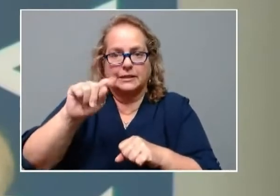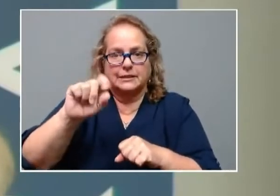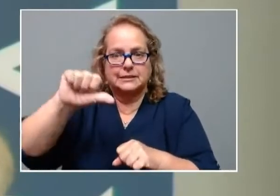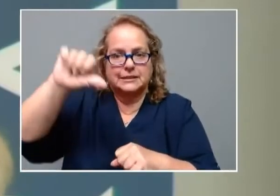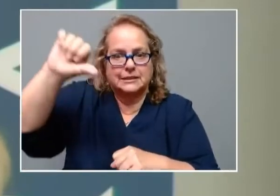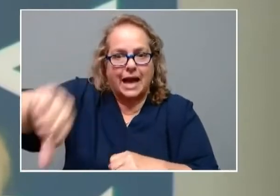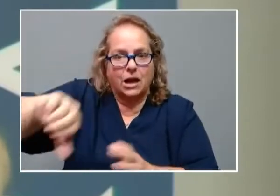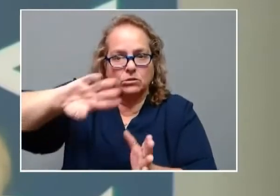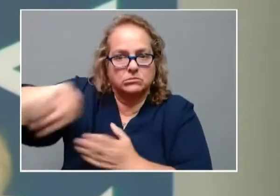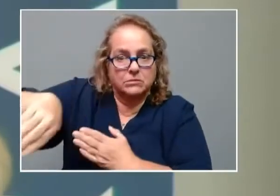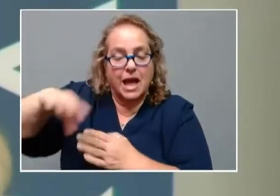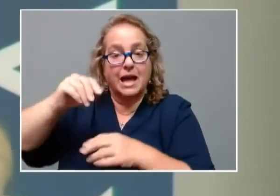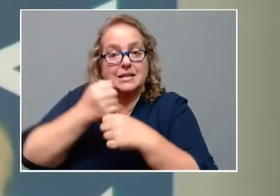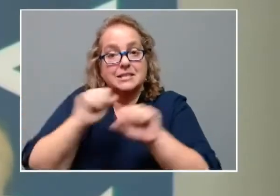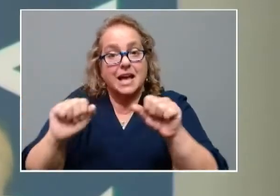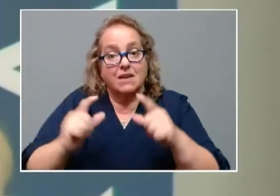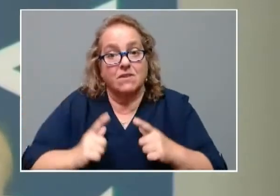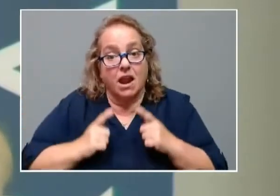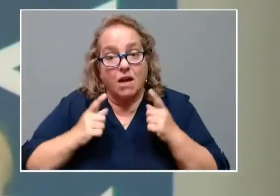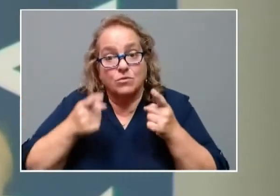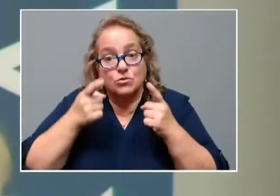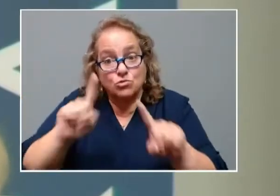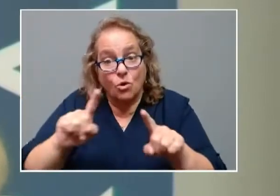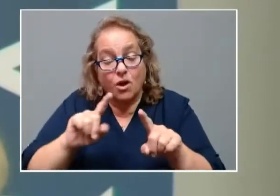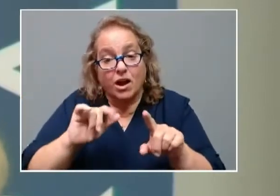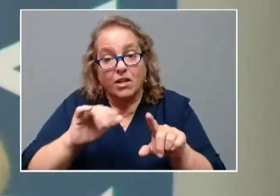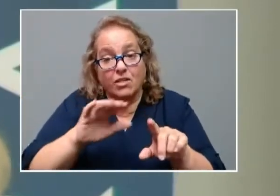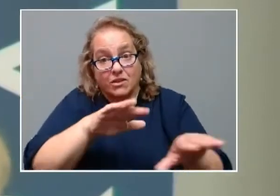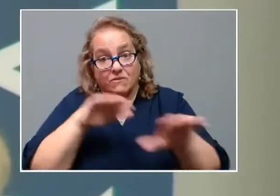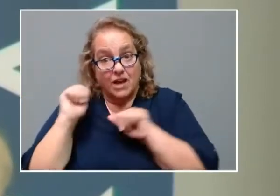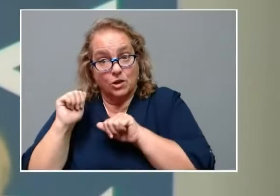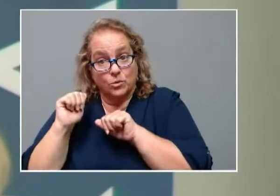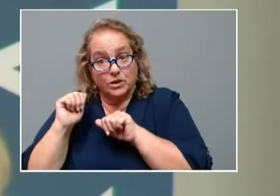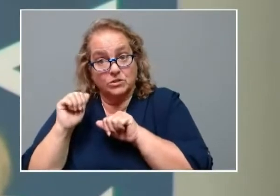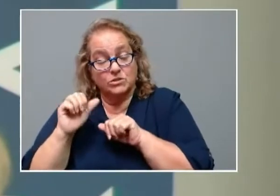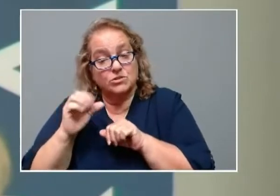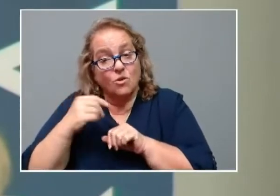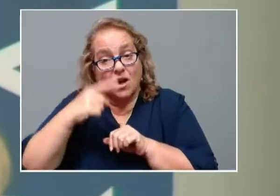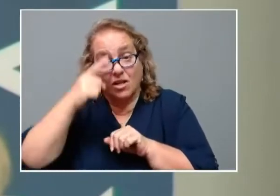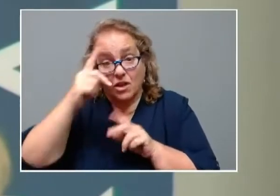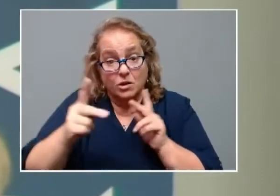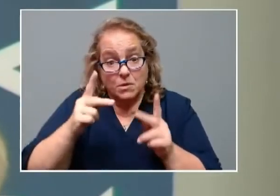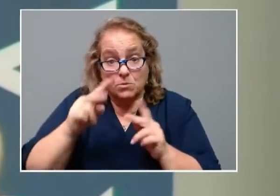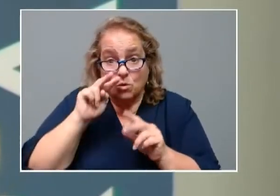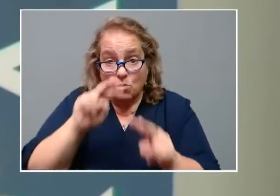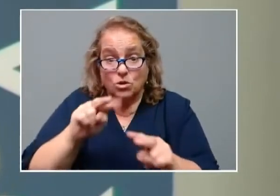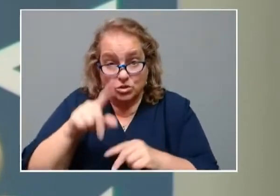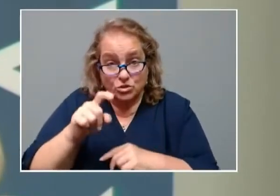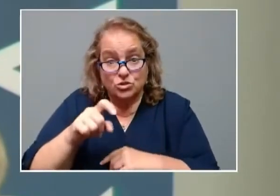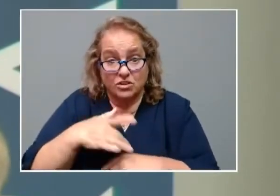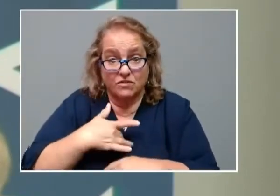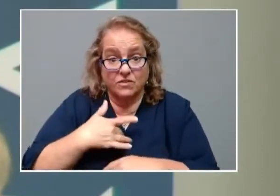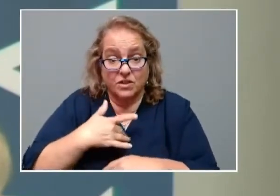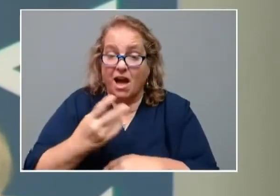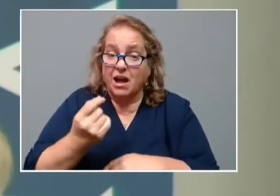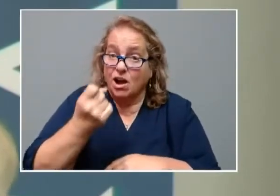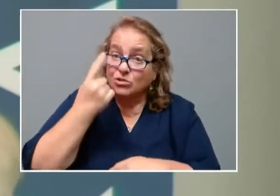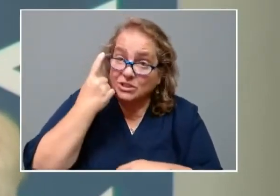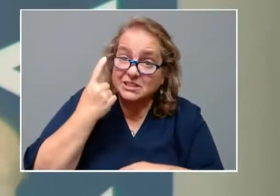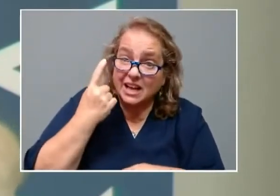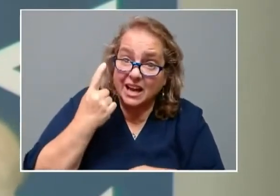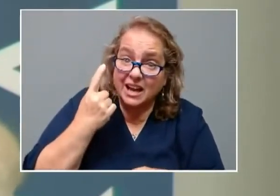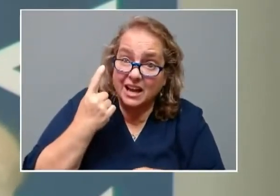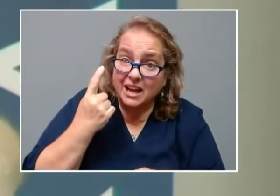evacuation. And I just thought that the folks watching should understand and